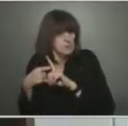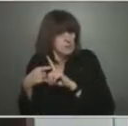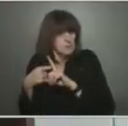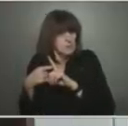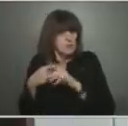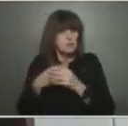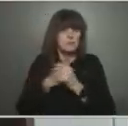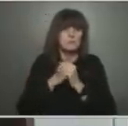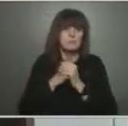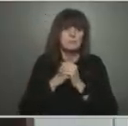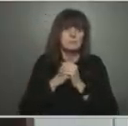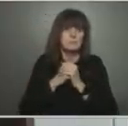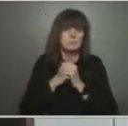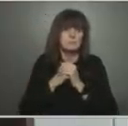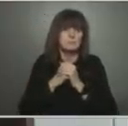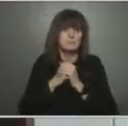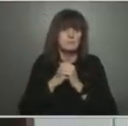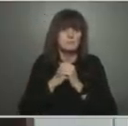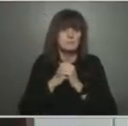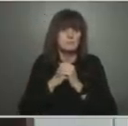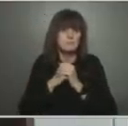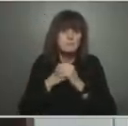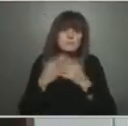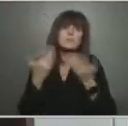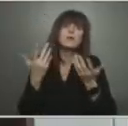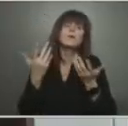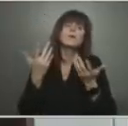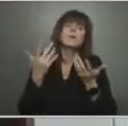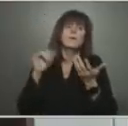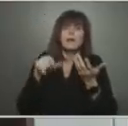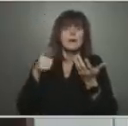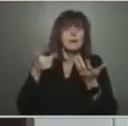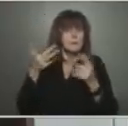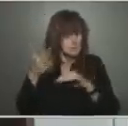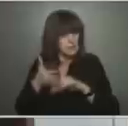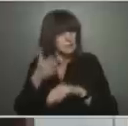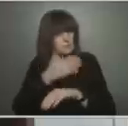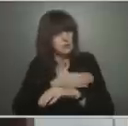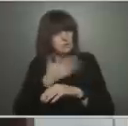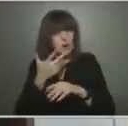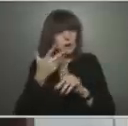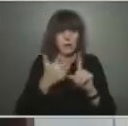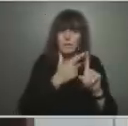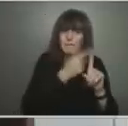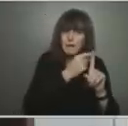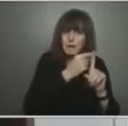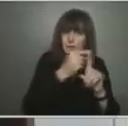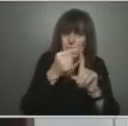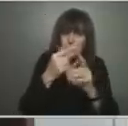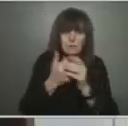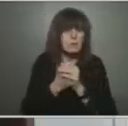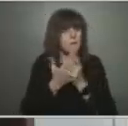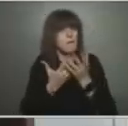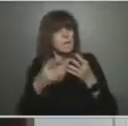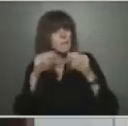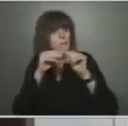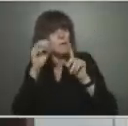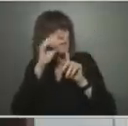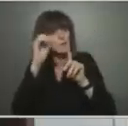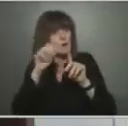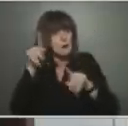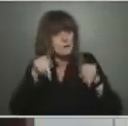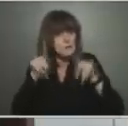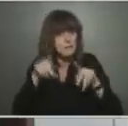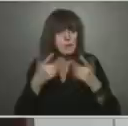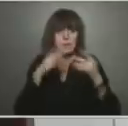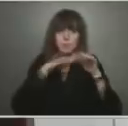this virus through improved vaccination coverage at a population level. More and more of our children are getting protected with